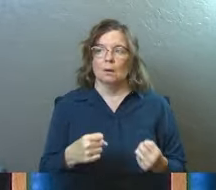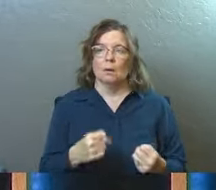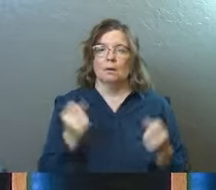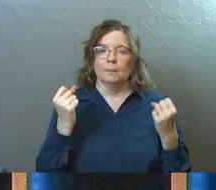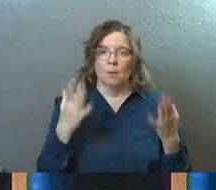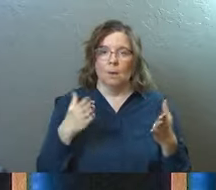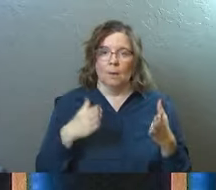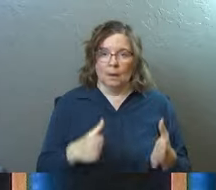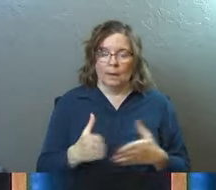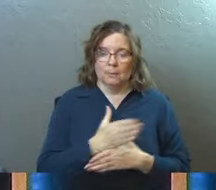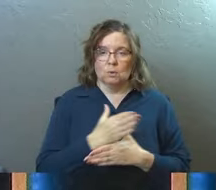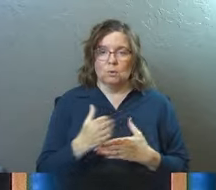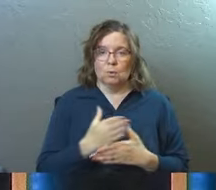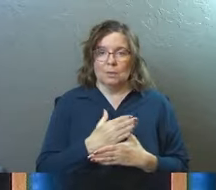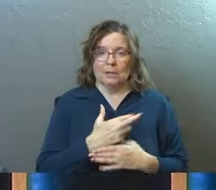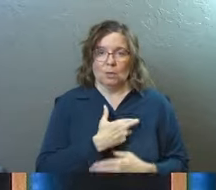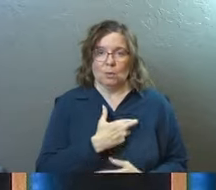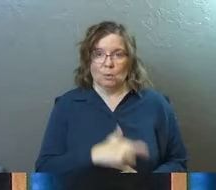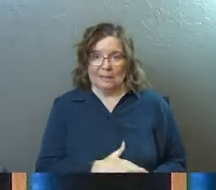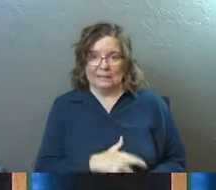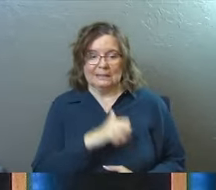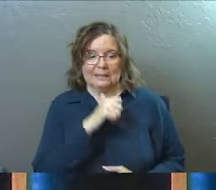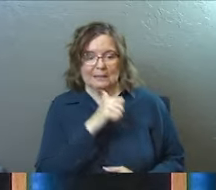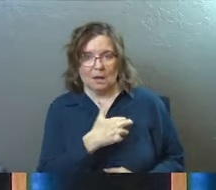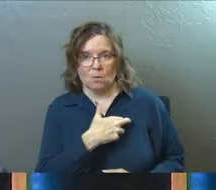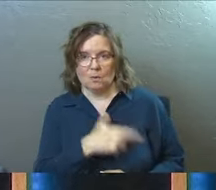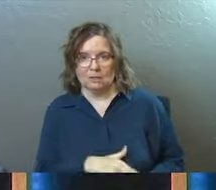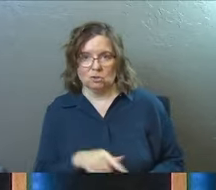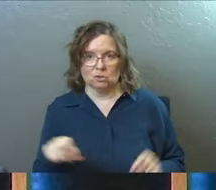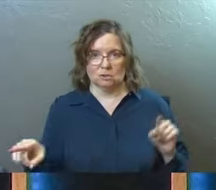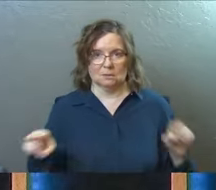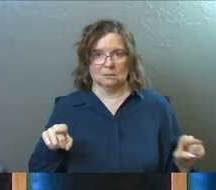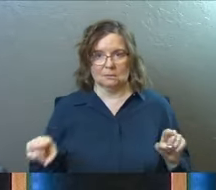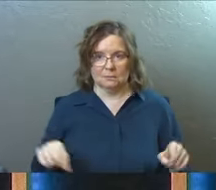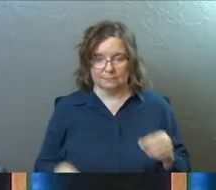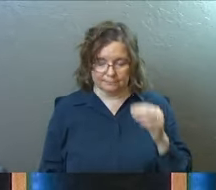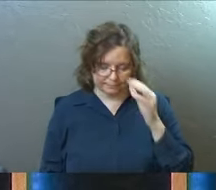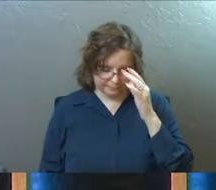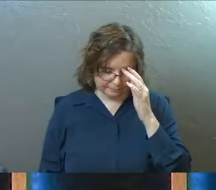multiple ways between the religious and the non-religious.